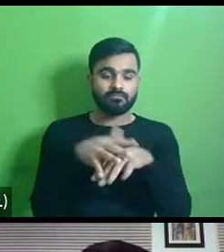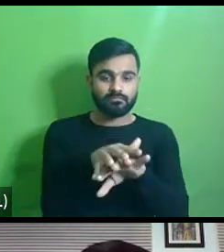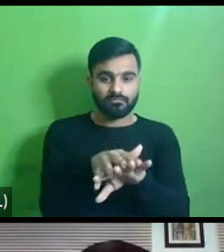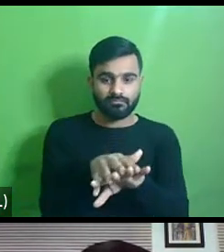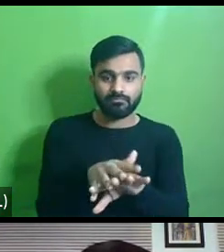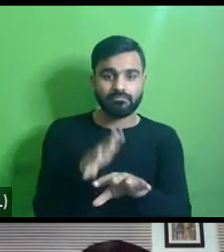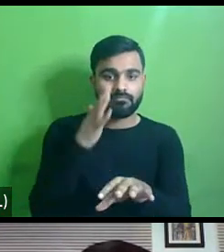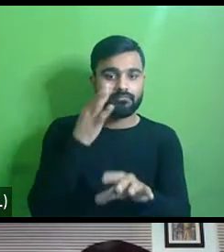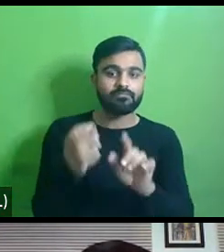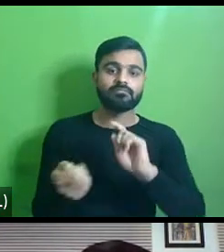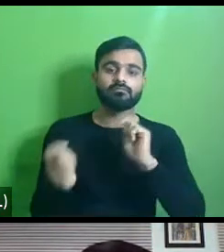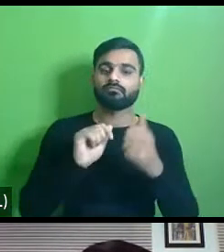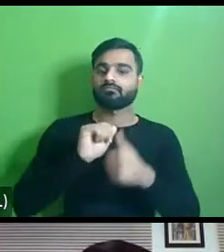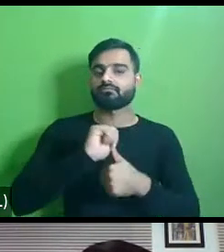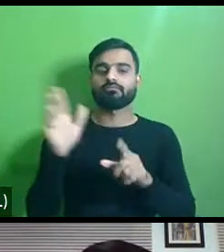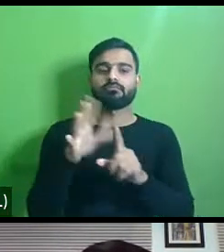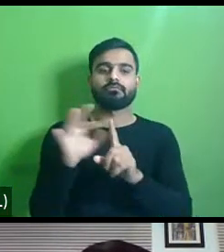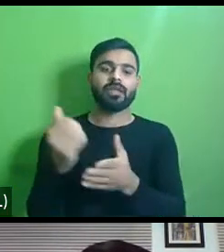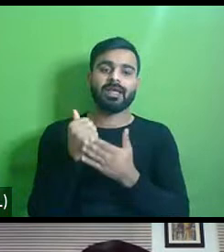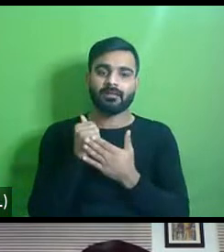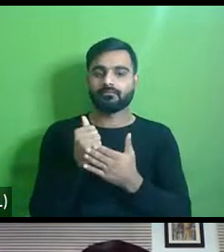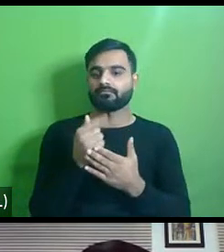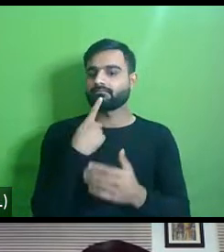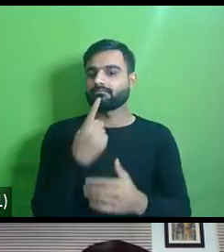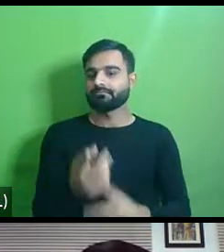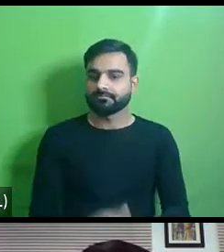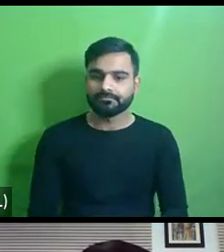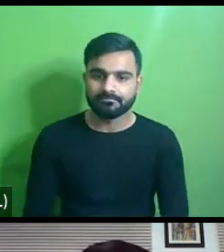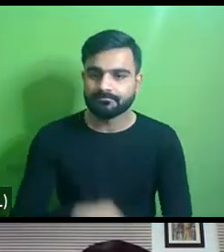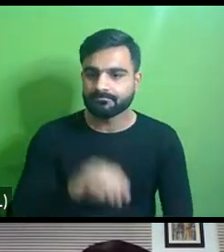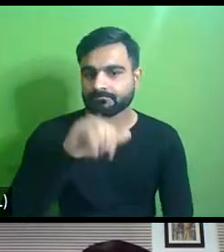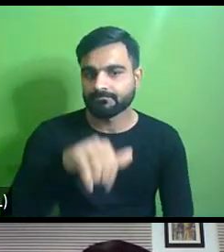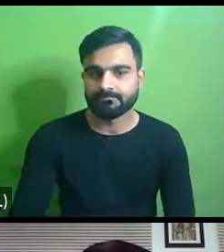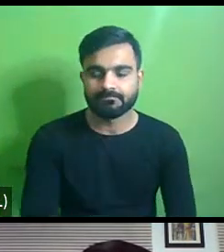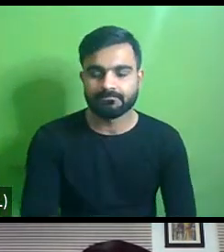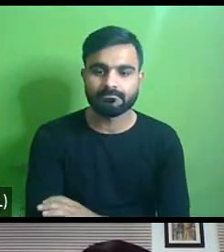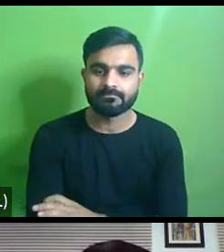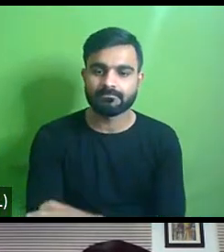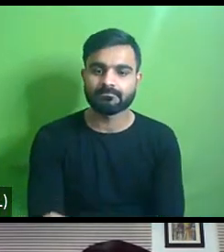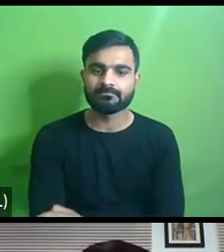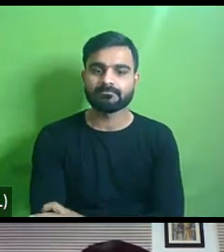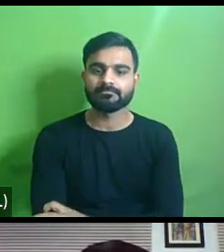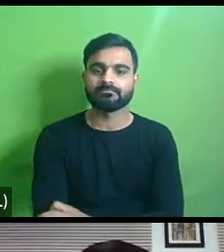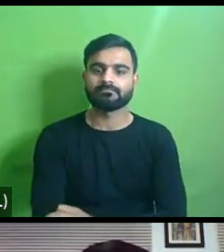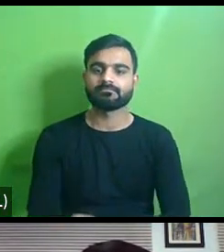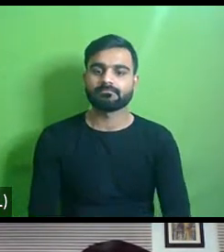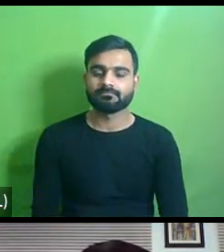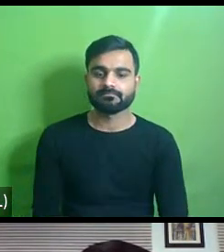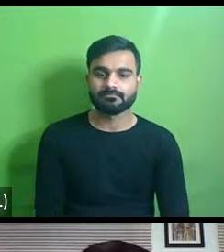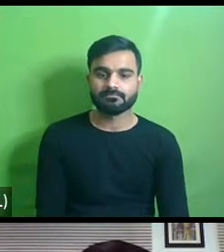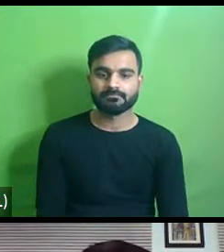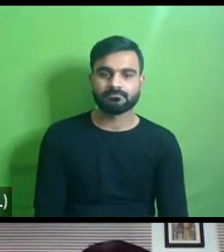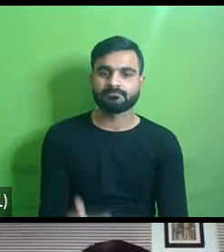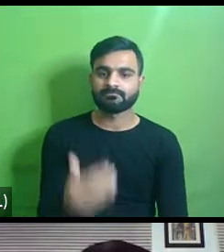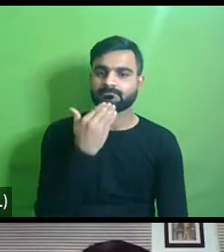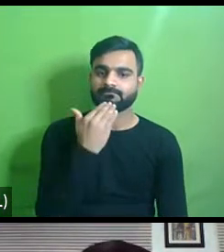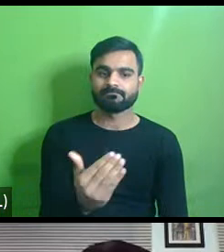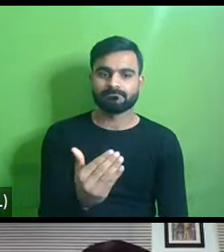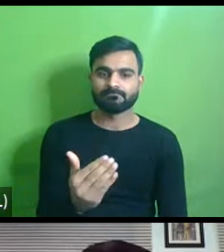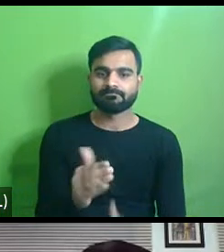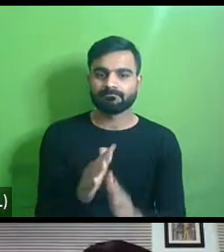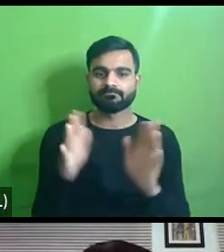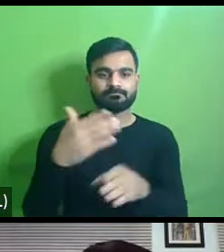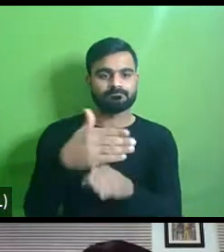in researching something that helps like stress upon so yeah that's that's all from it thank you for